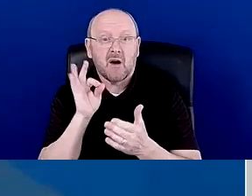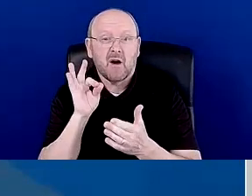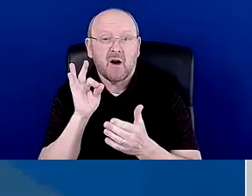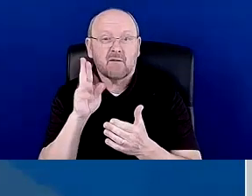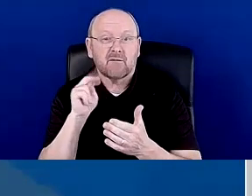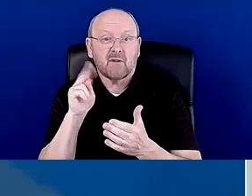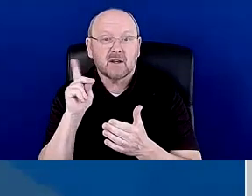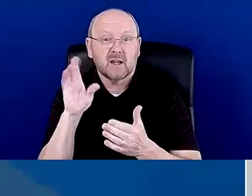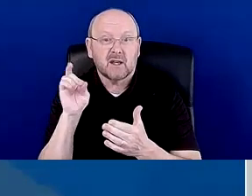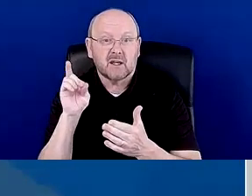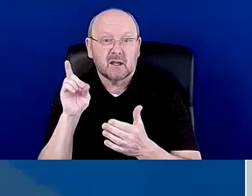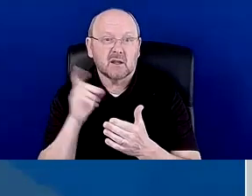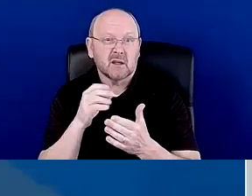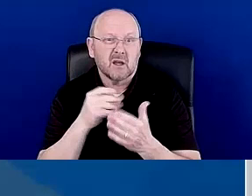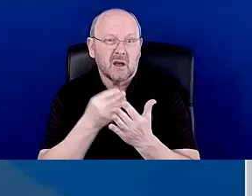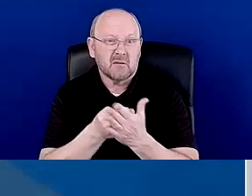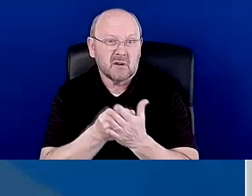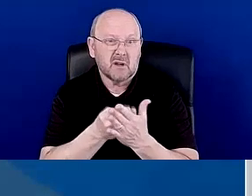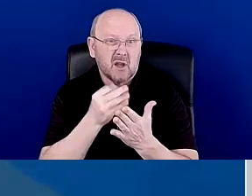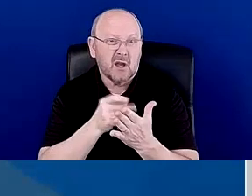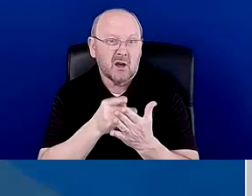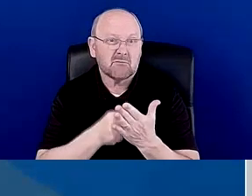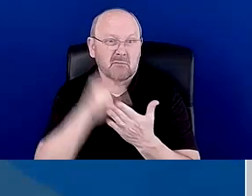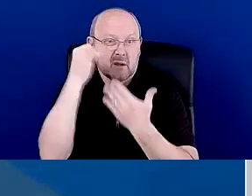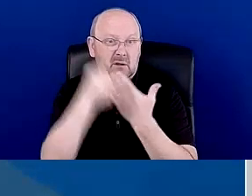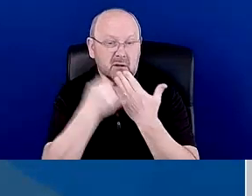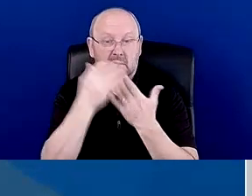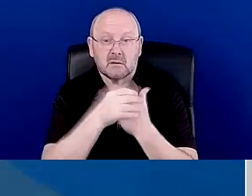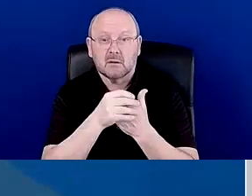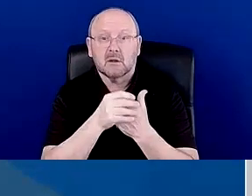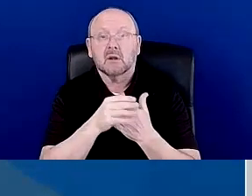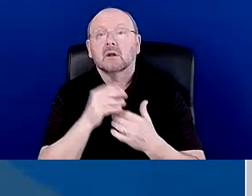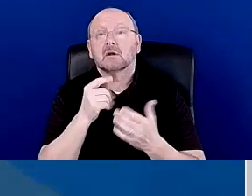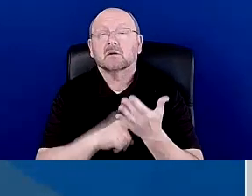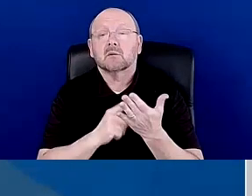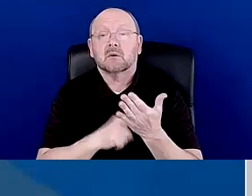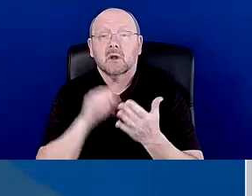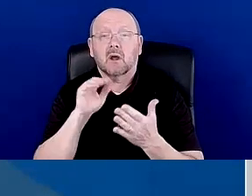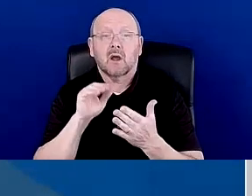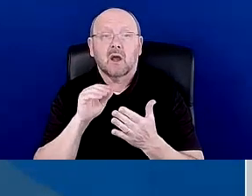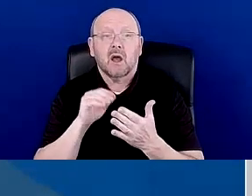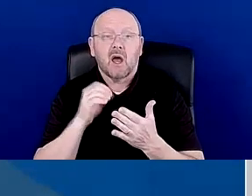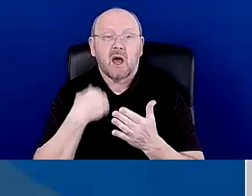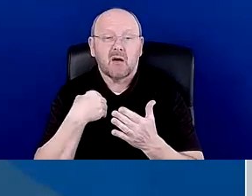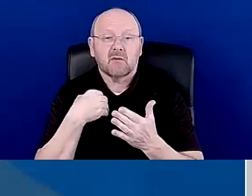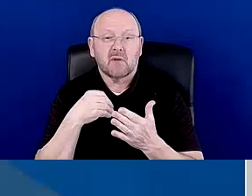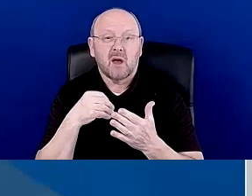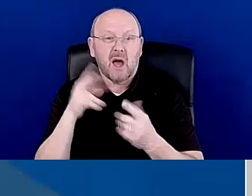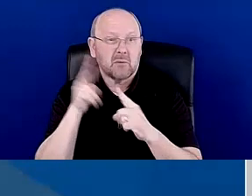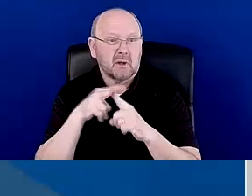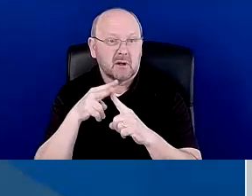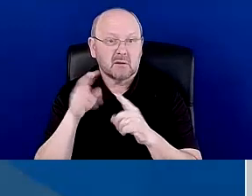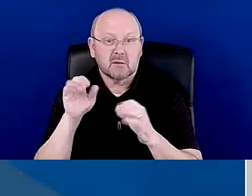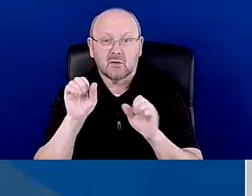Usually they do a call out for applications, um, to be funded to work with other faculty in your area from across the system,